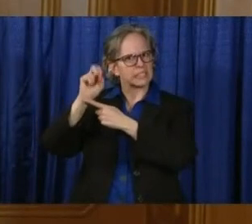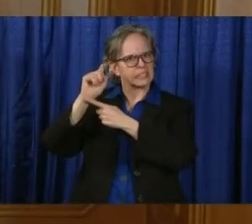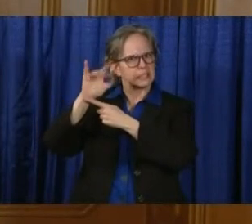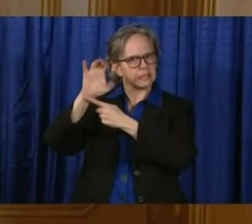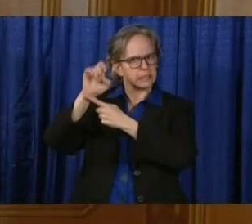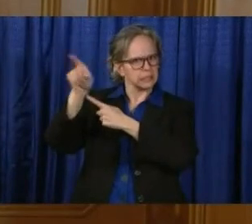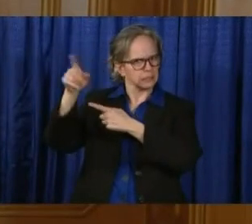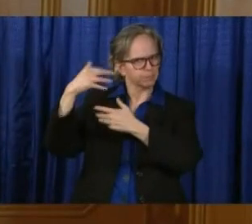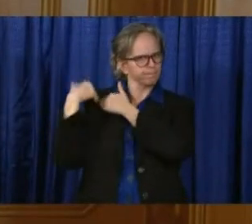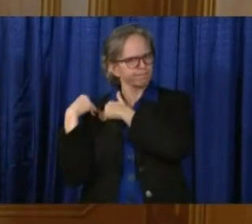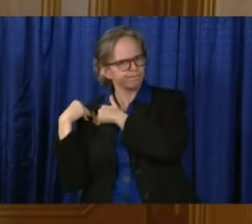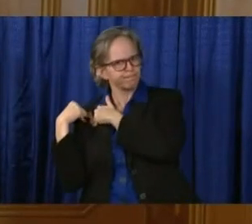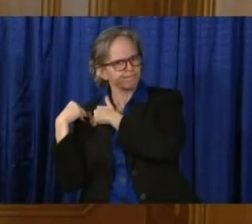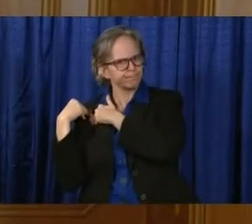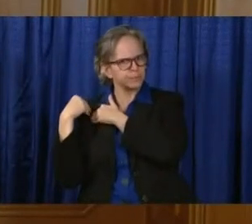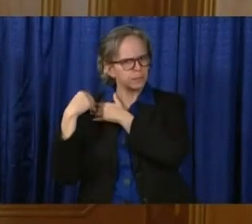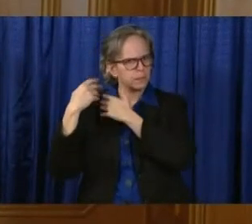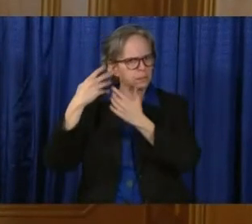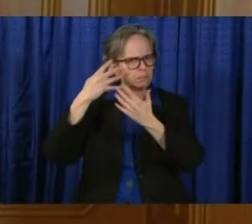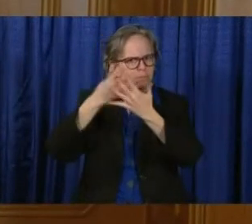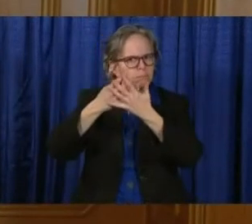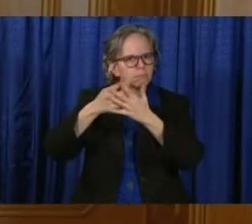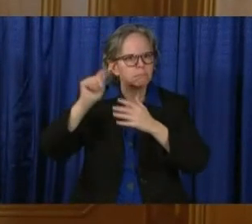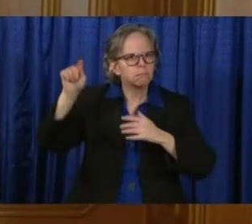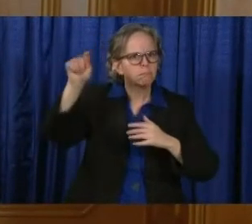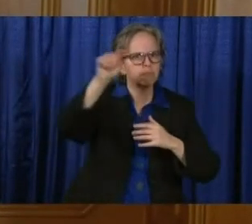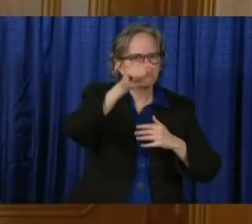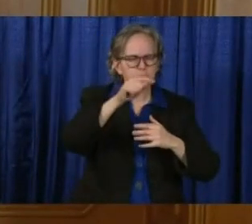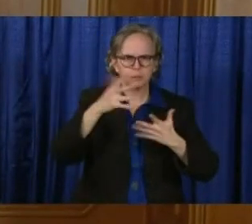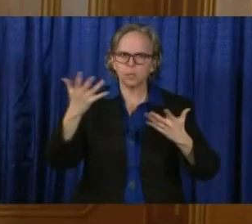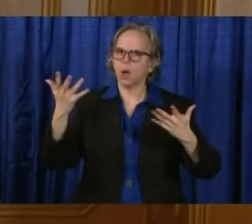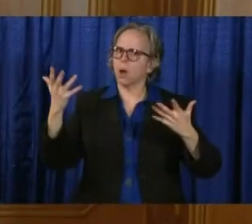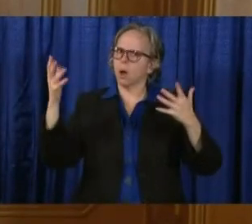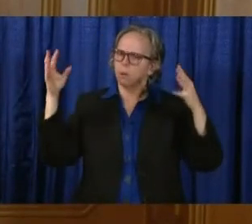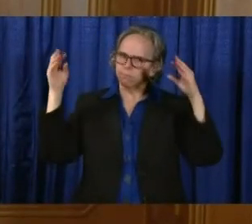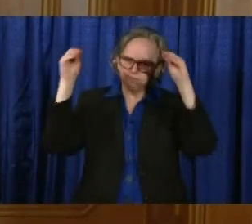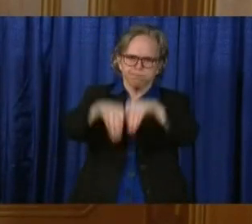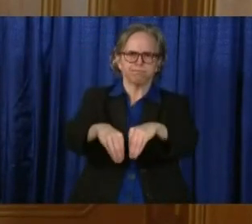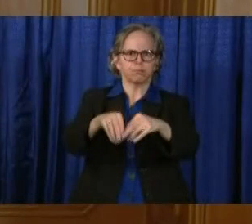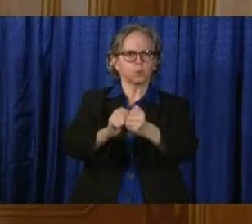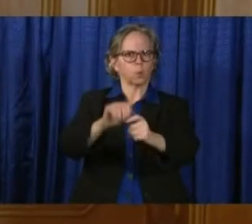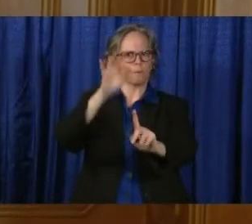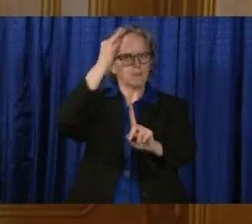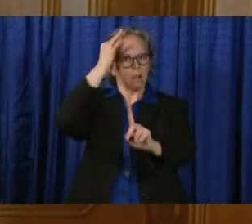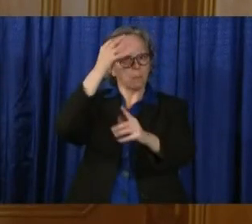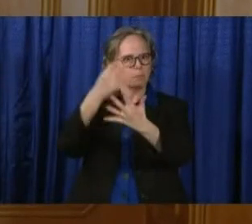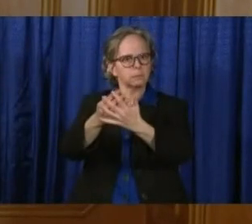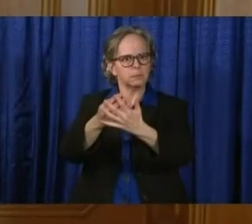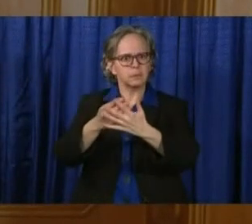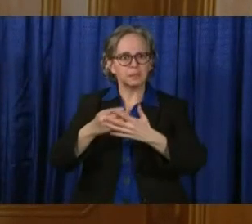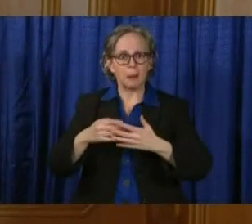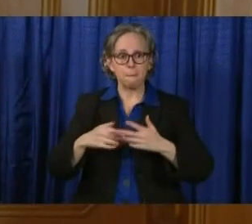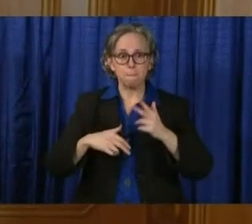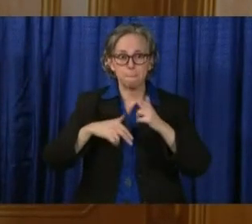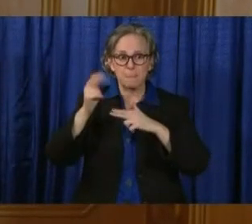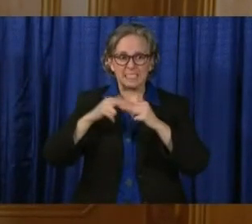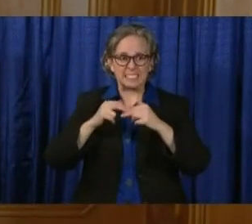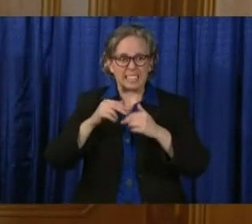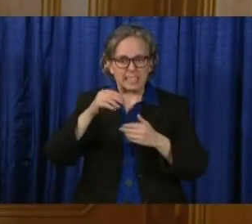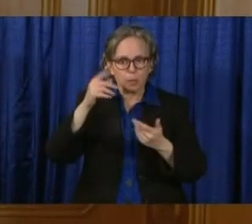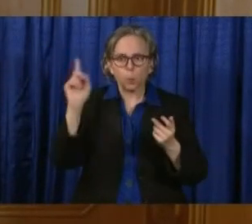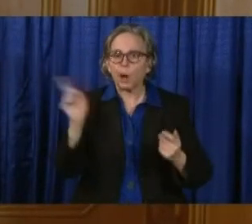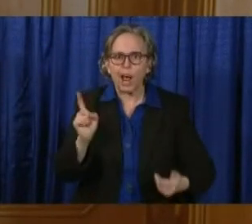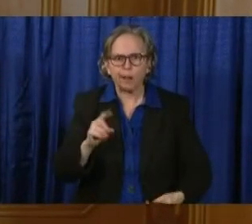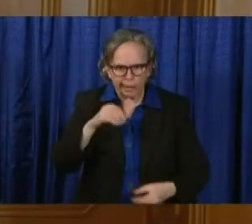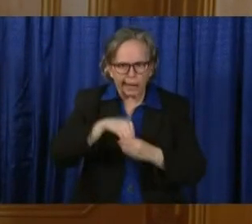sentenced in federal court. But this prison is in Ohio. It is staffed primarily by